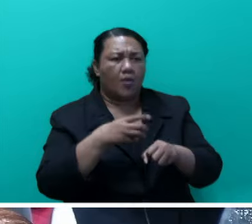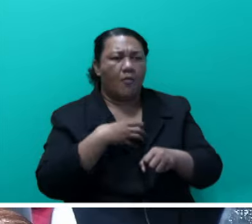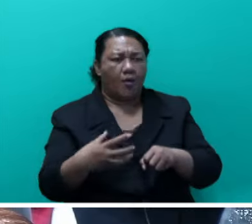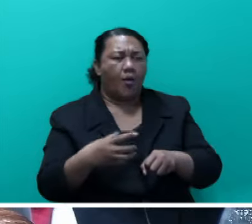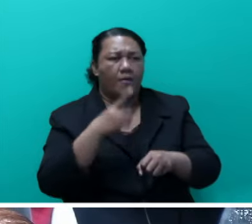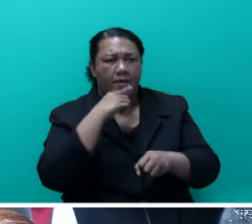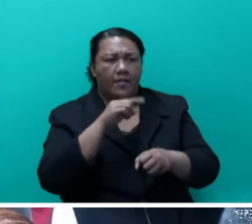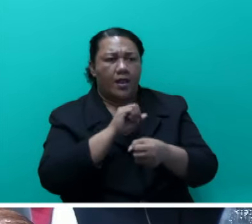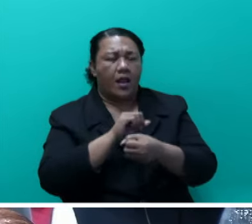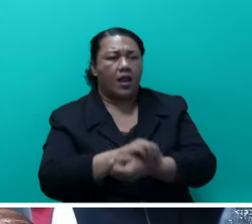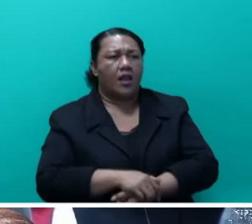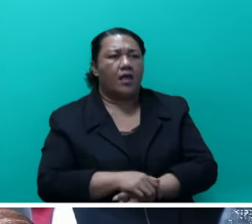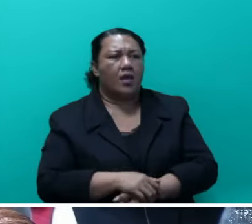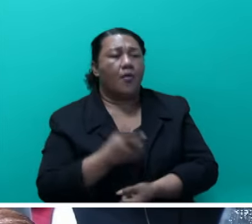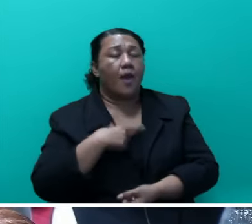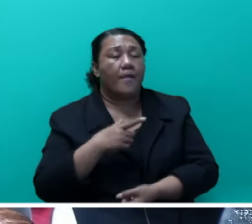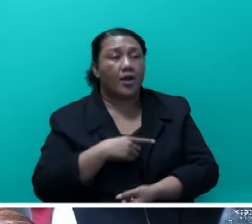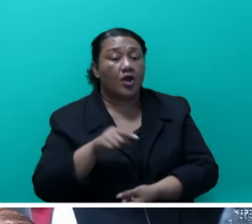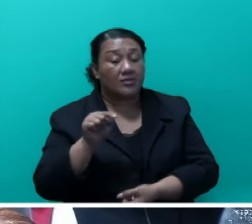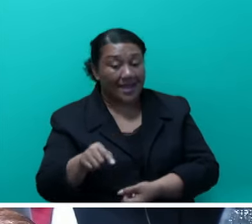That has been the reason for the numbers now.